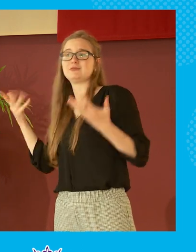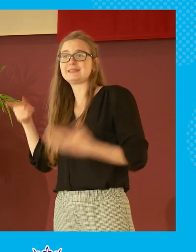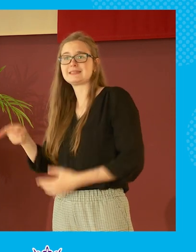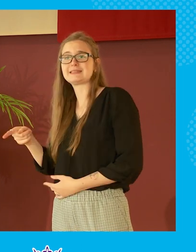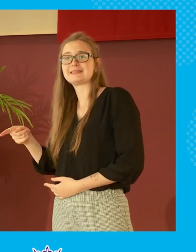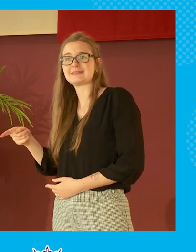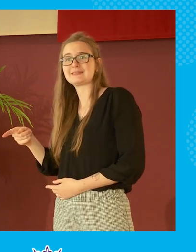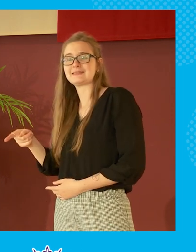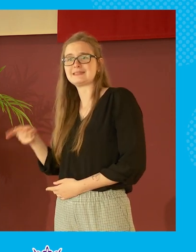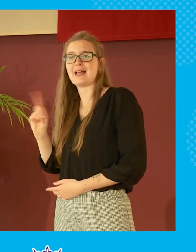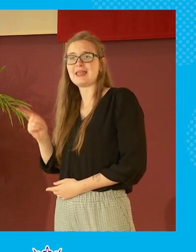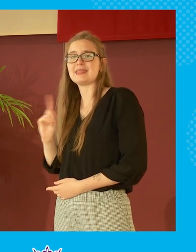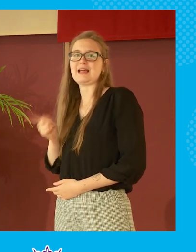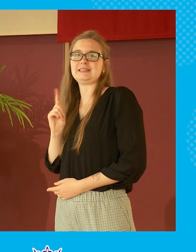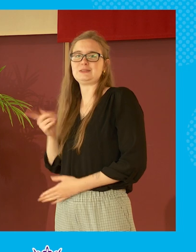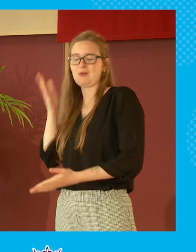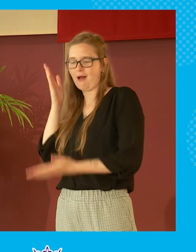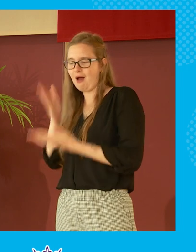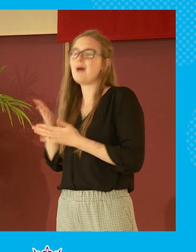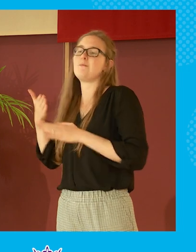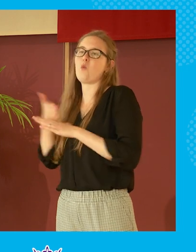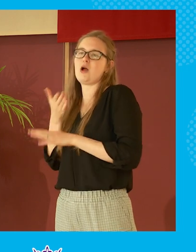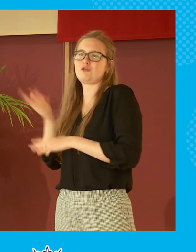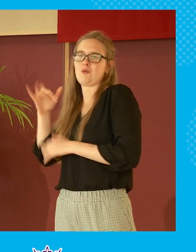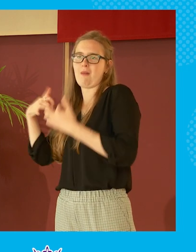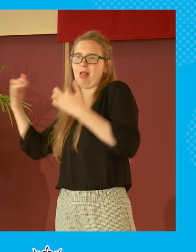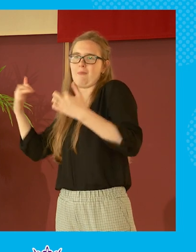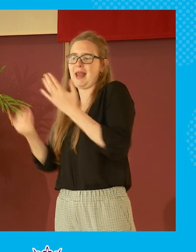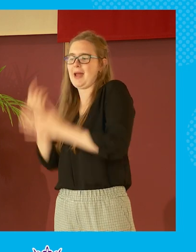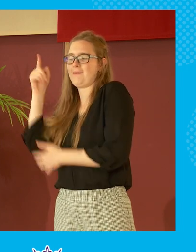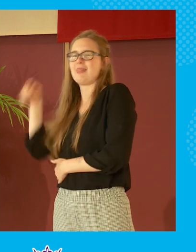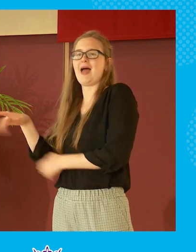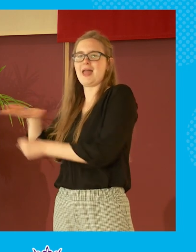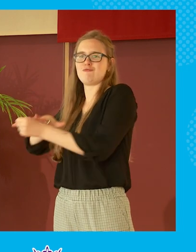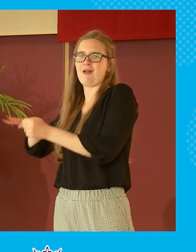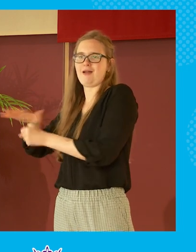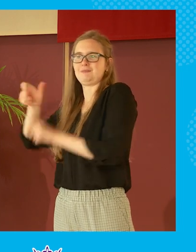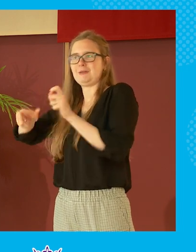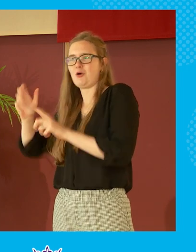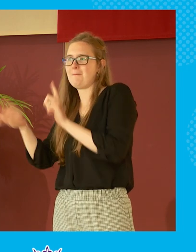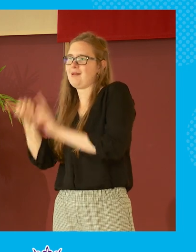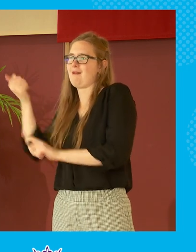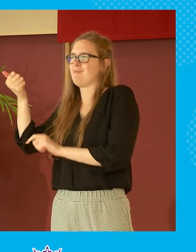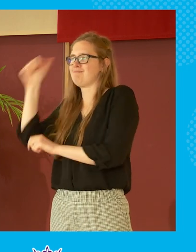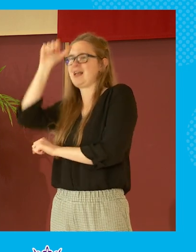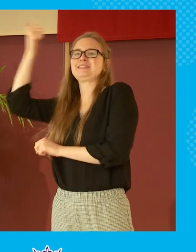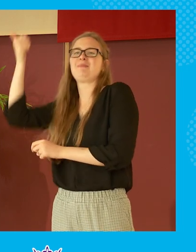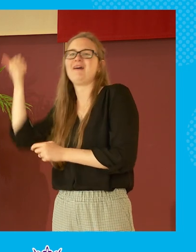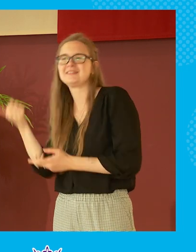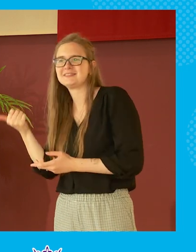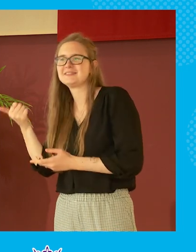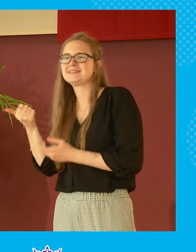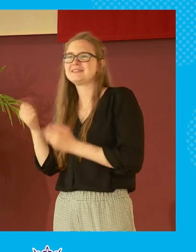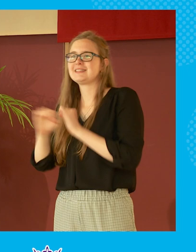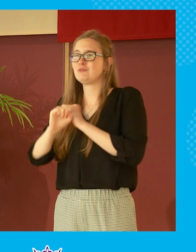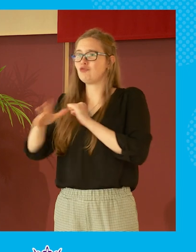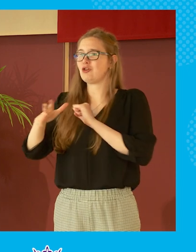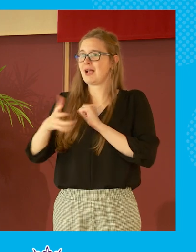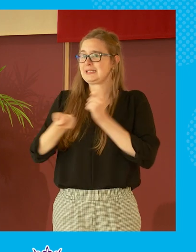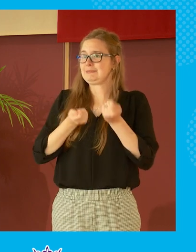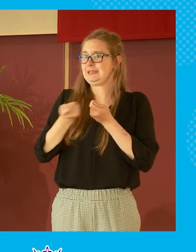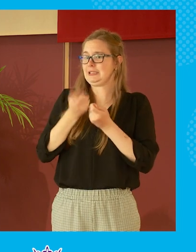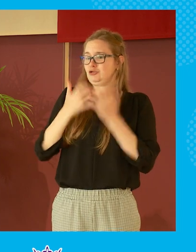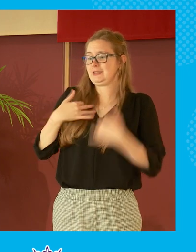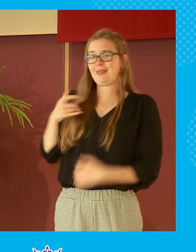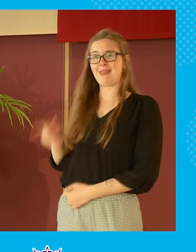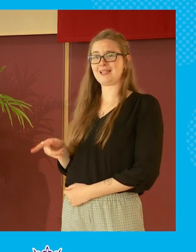that's that's where the actual work of parliament happens and that's where people become expert around things and is the broadcast media interested in in it